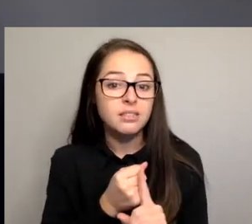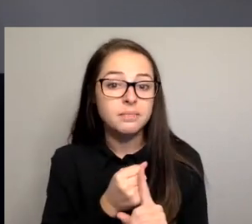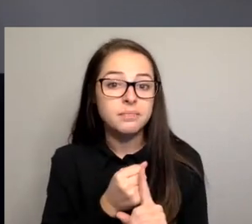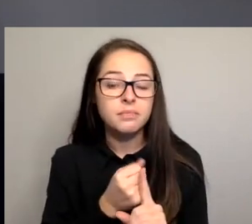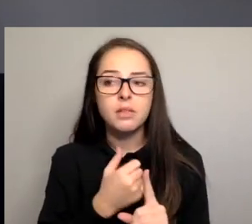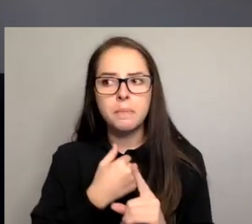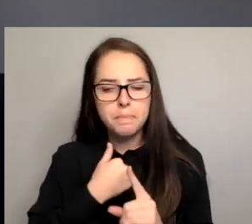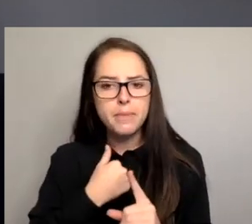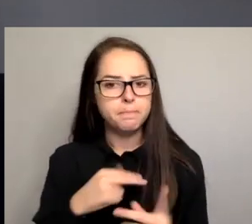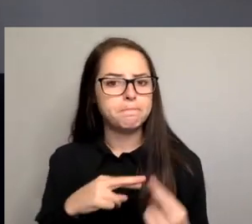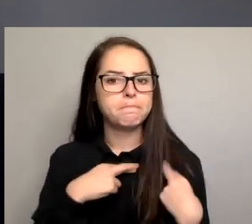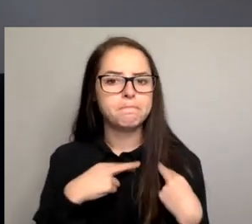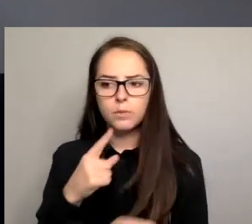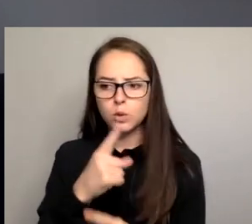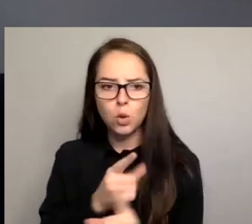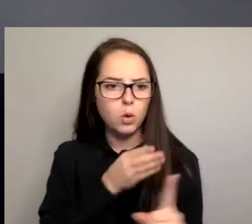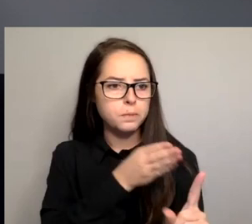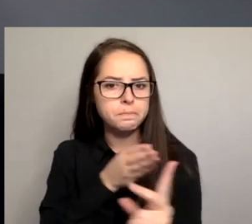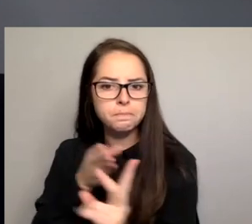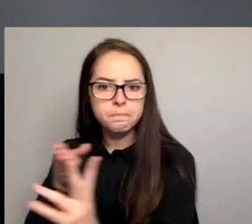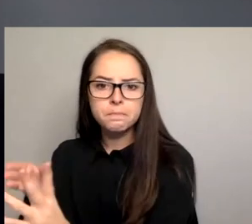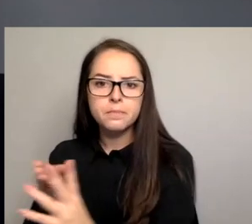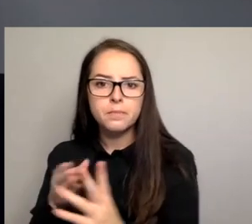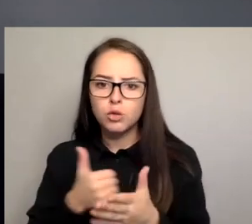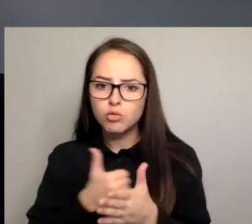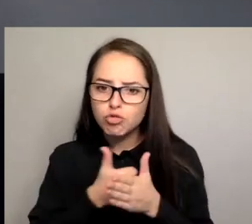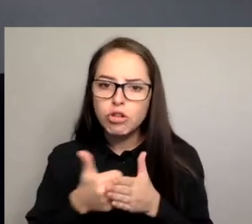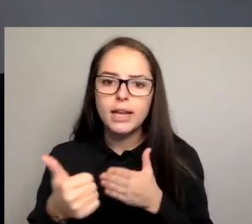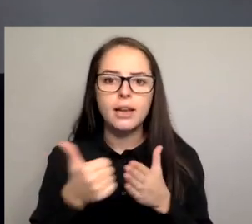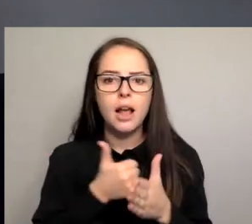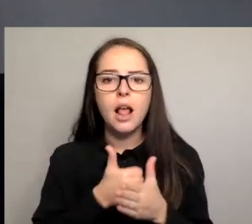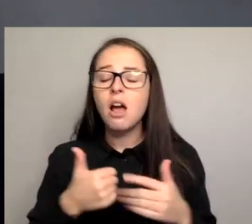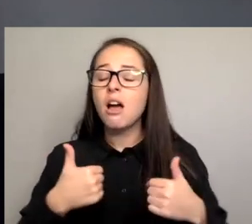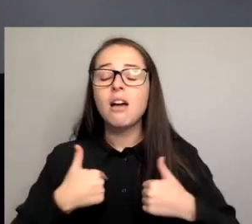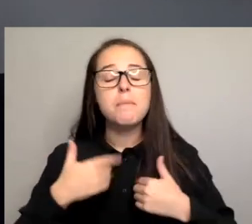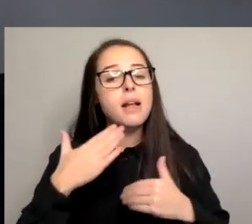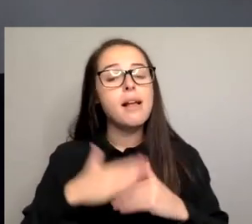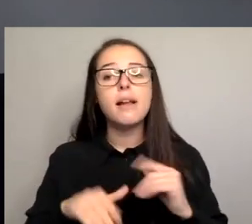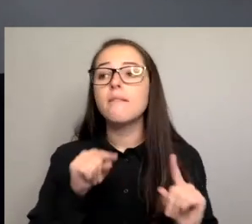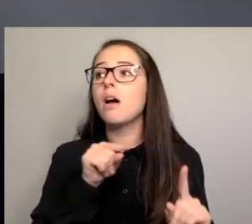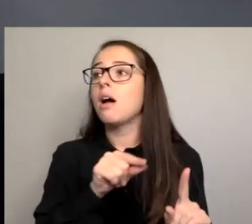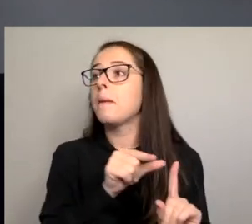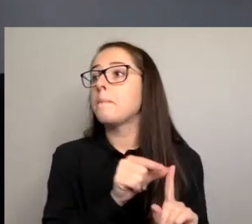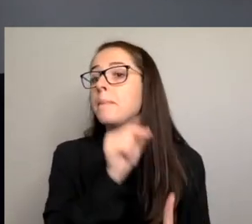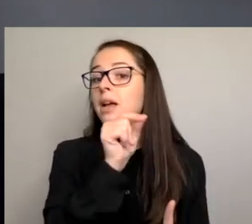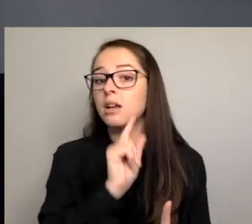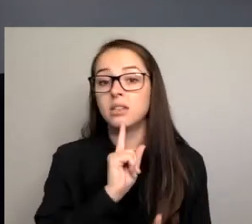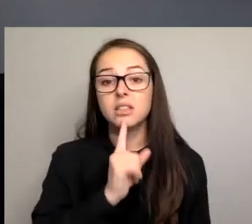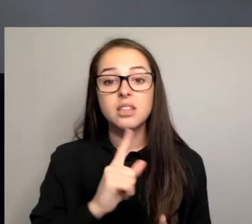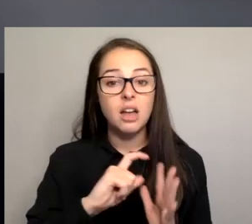elected representatives regularly and whilst of course I would never identify them, I certainly have been